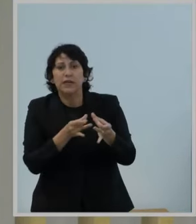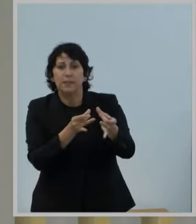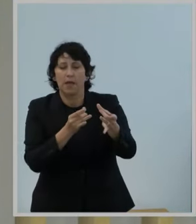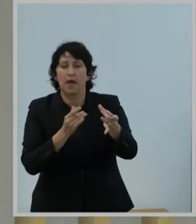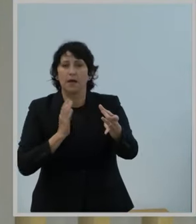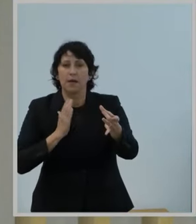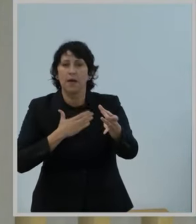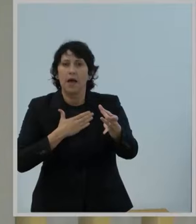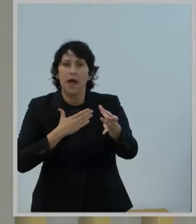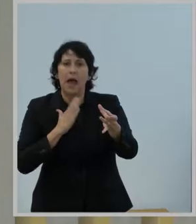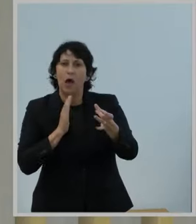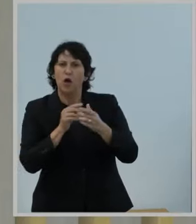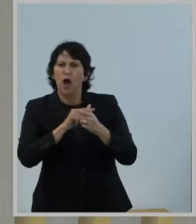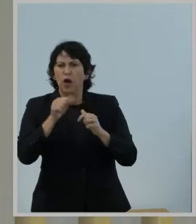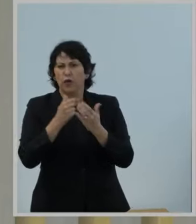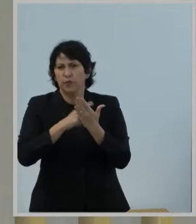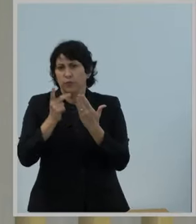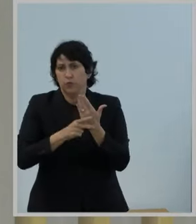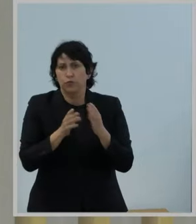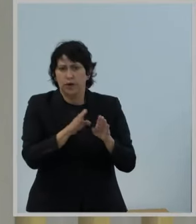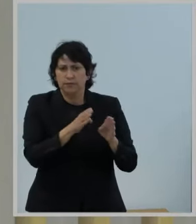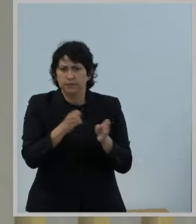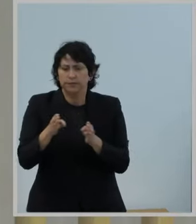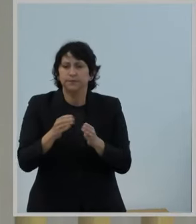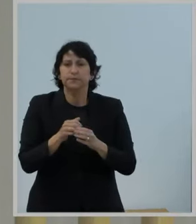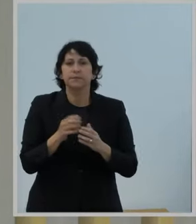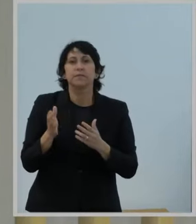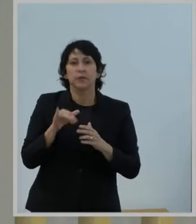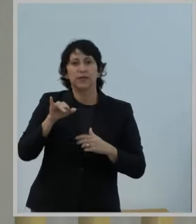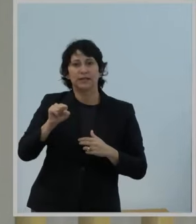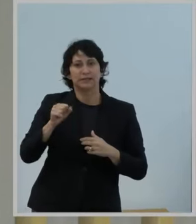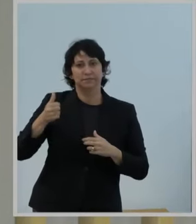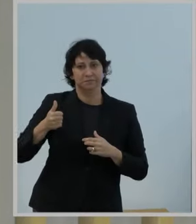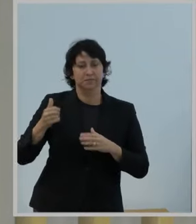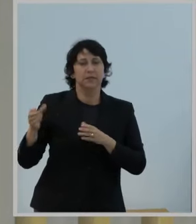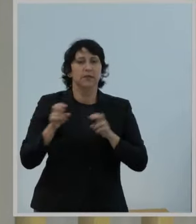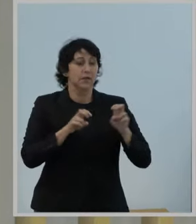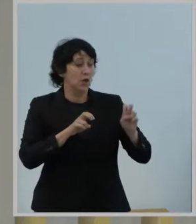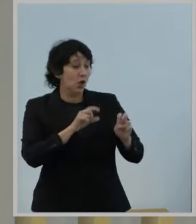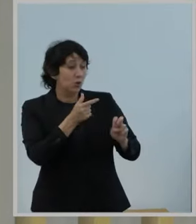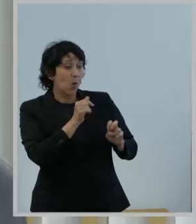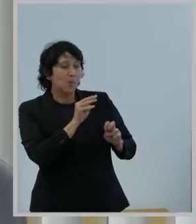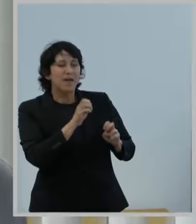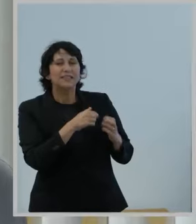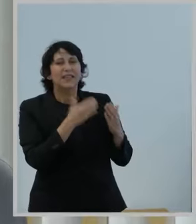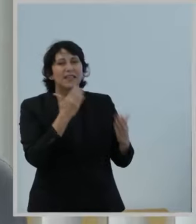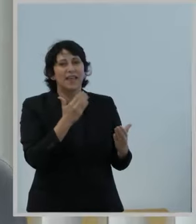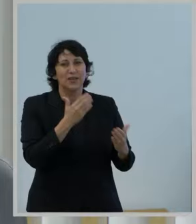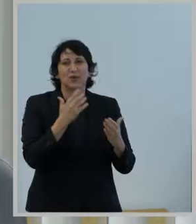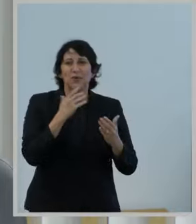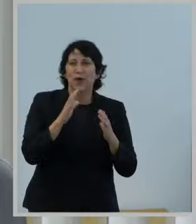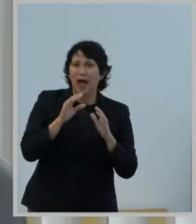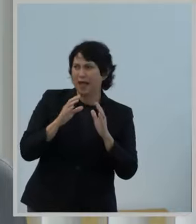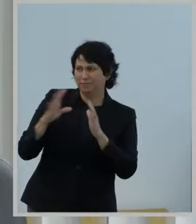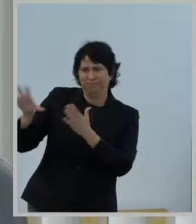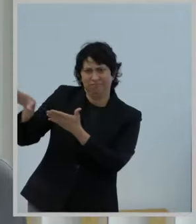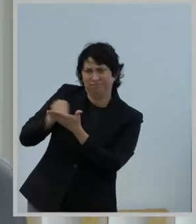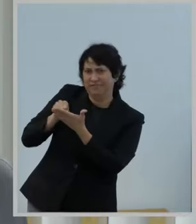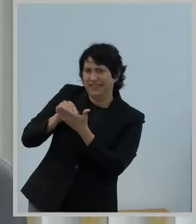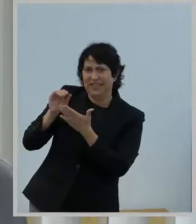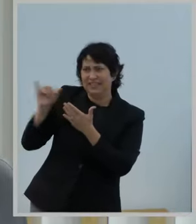programs. Commissioner Gomez. Thank you. I echo my colleagues' statements.